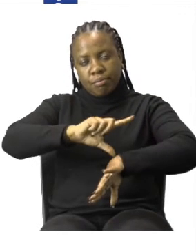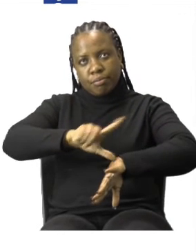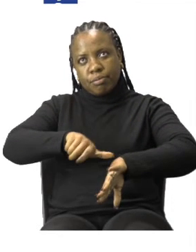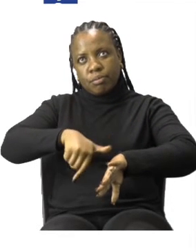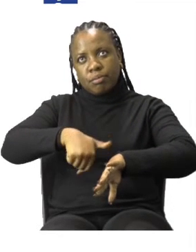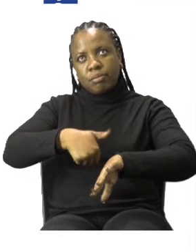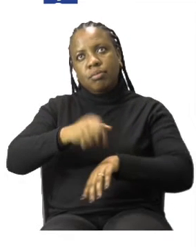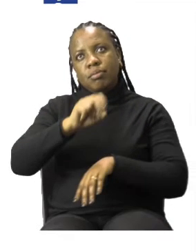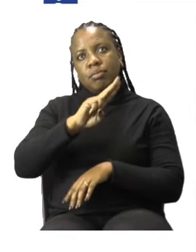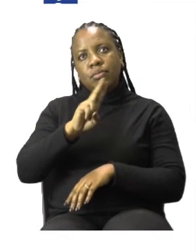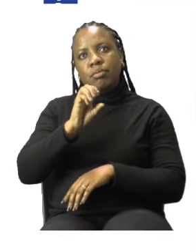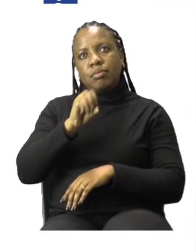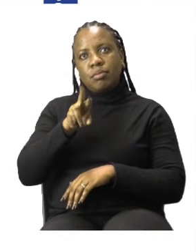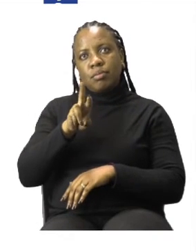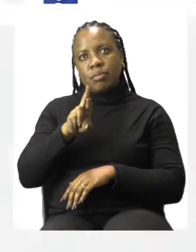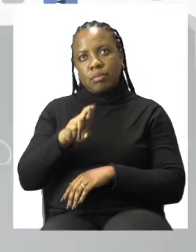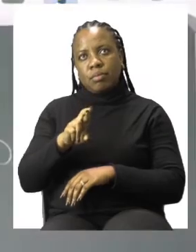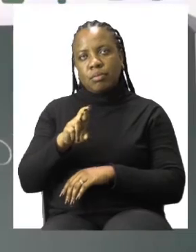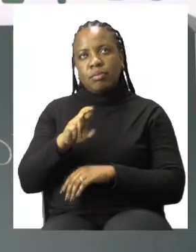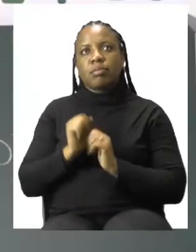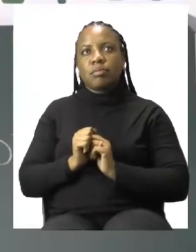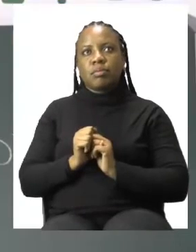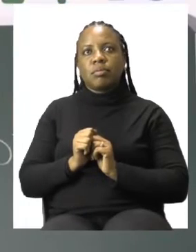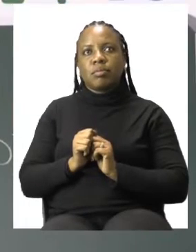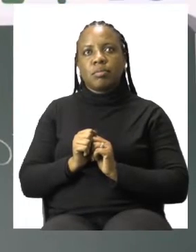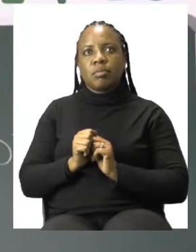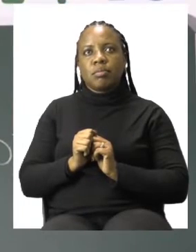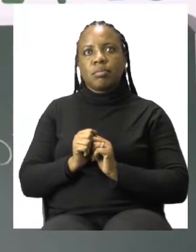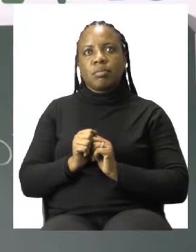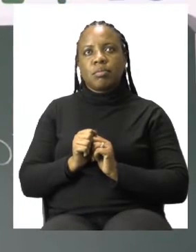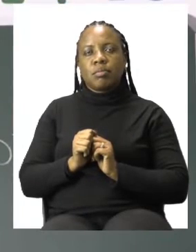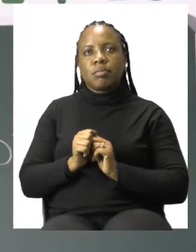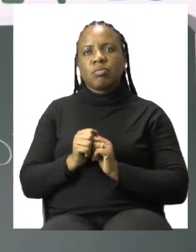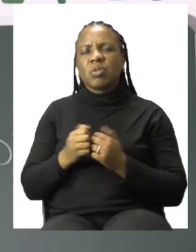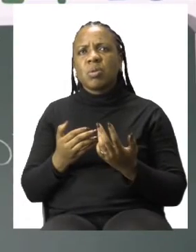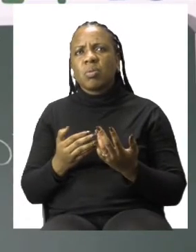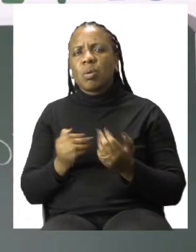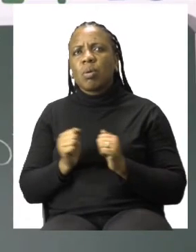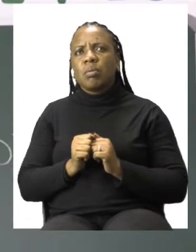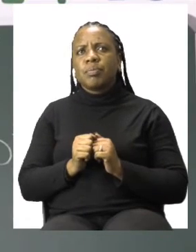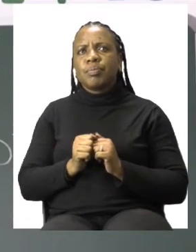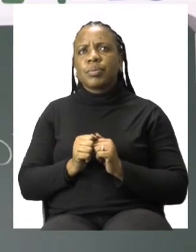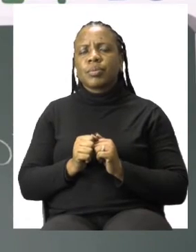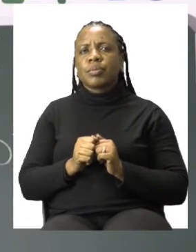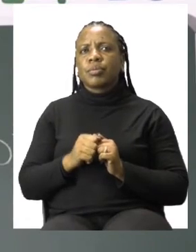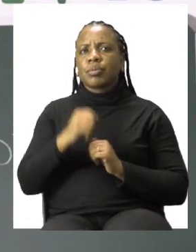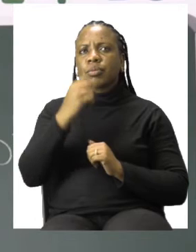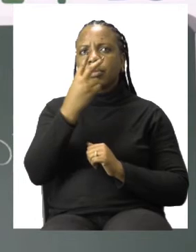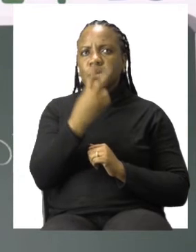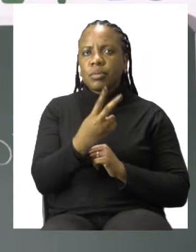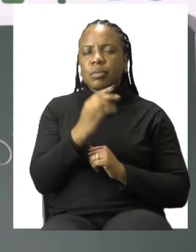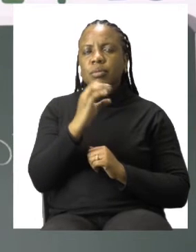2 o'clock. Now I have my clock here in the classroom